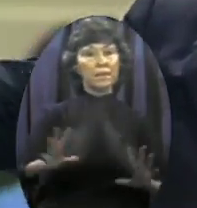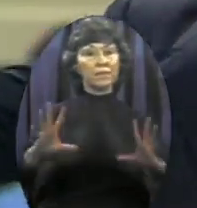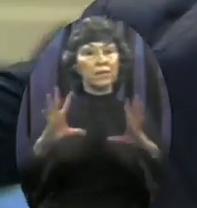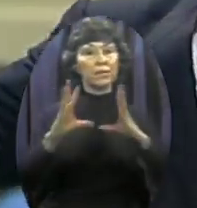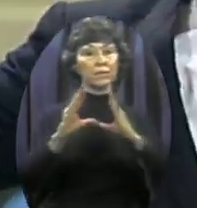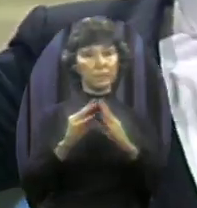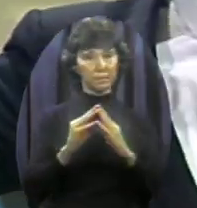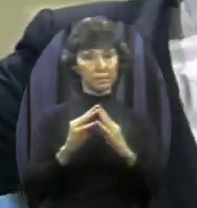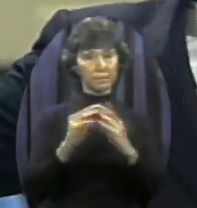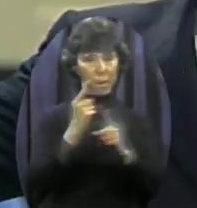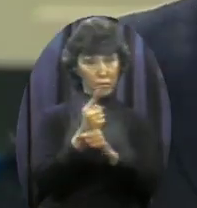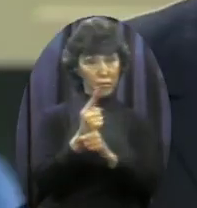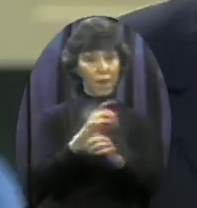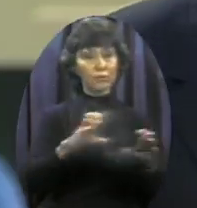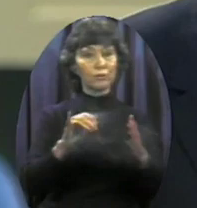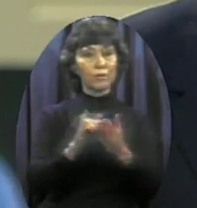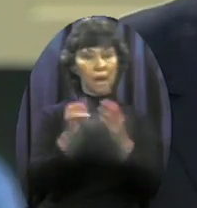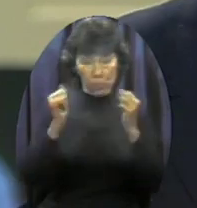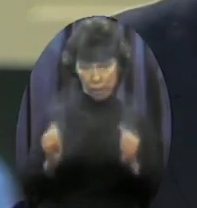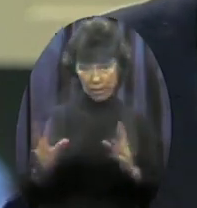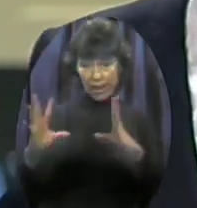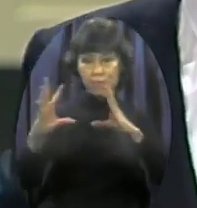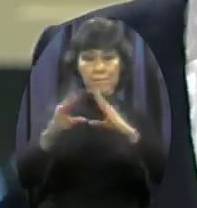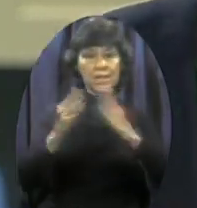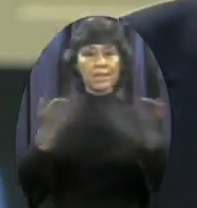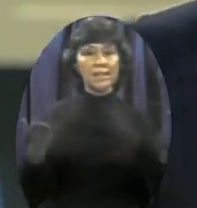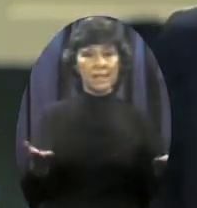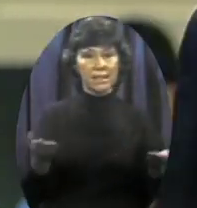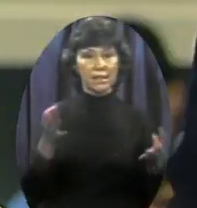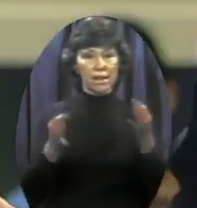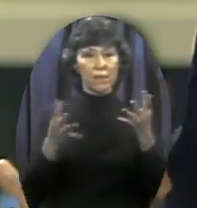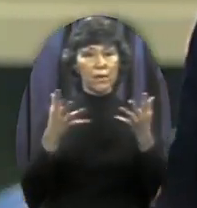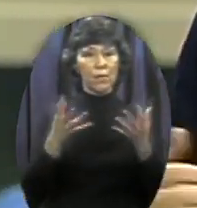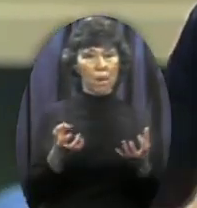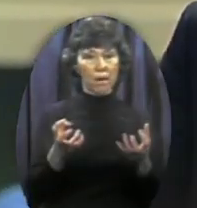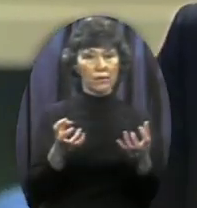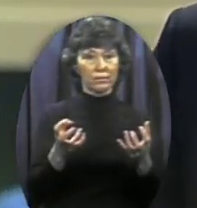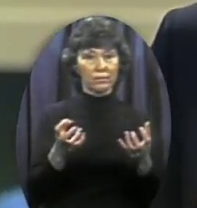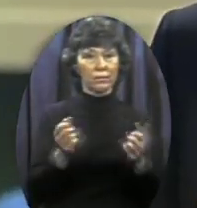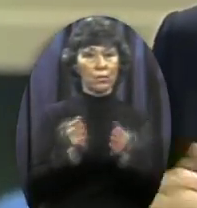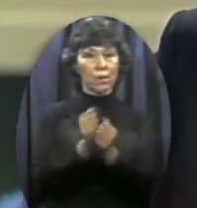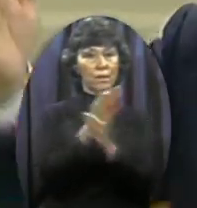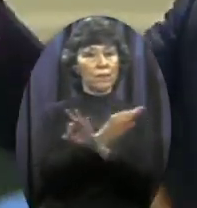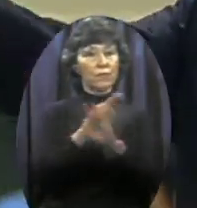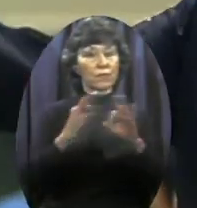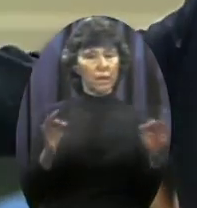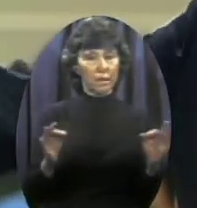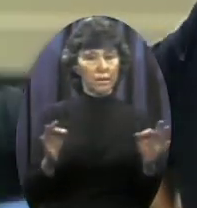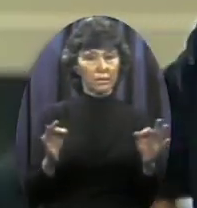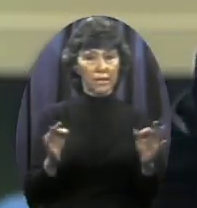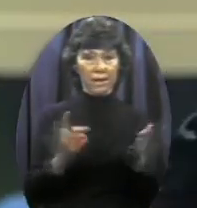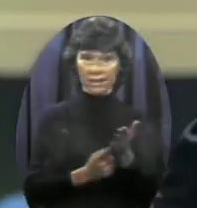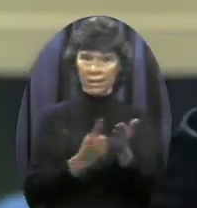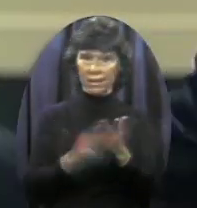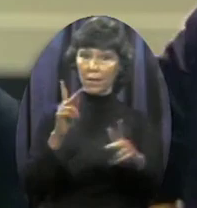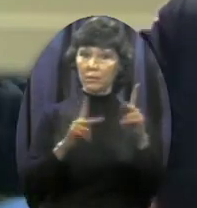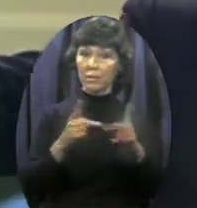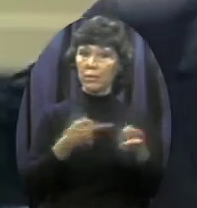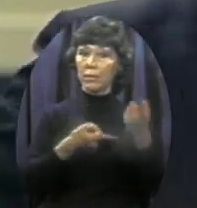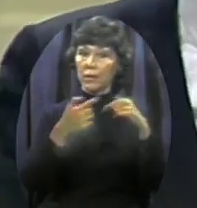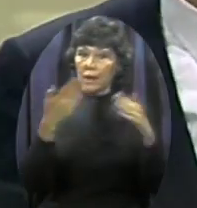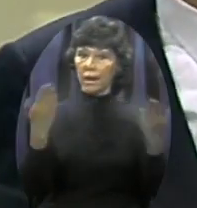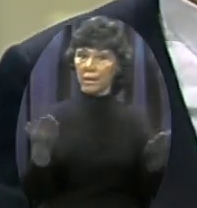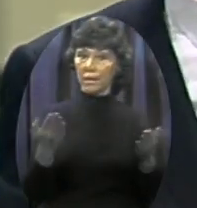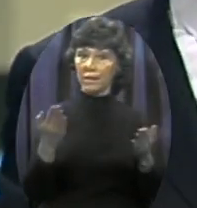can do anything about it We can meet out on the street corners if we wish People often come here to demonstrate on our sidewalks We have